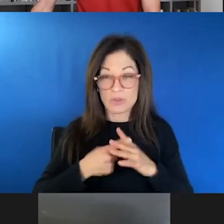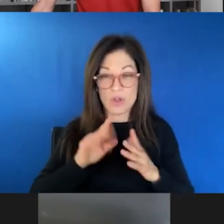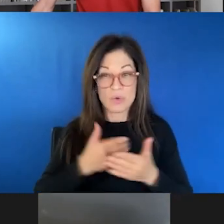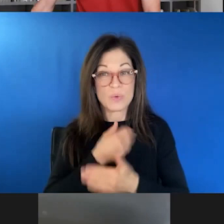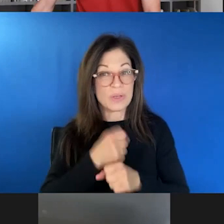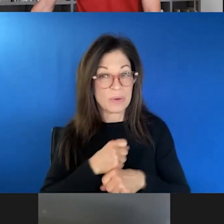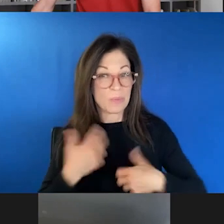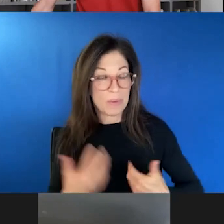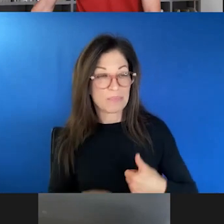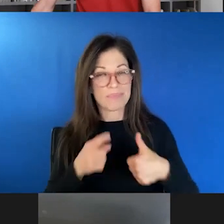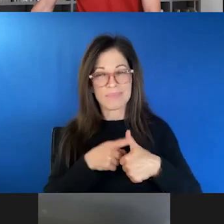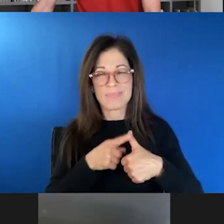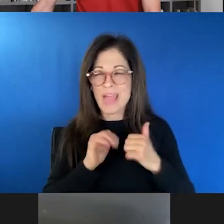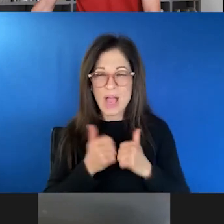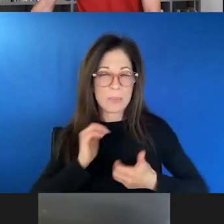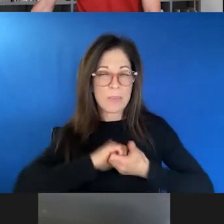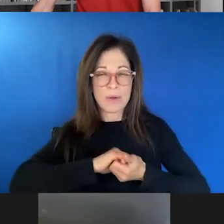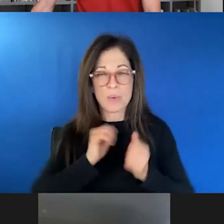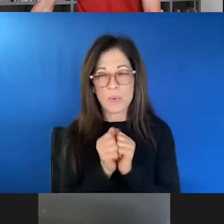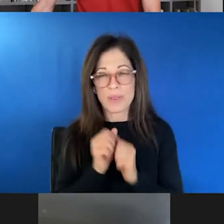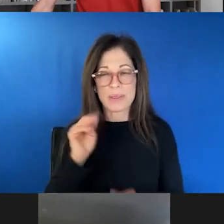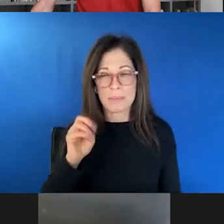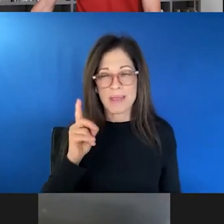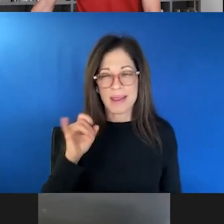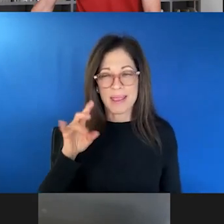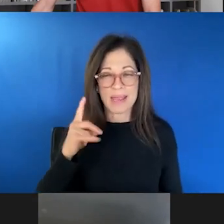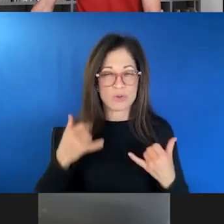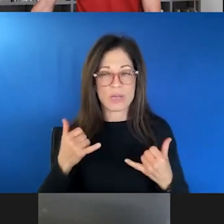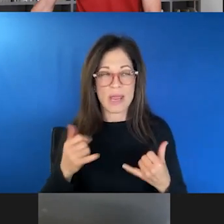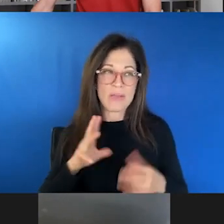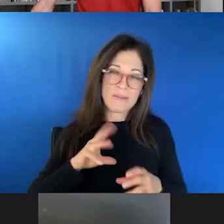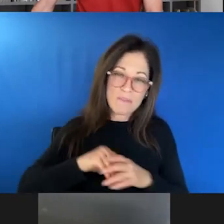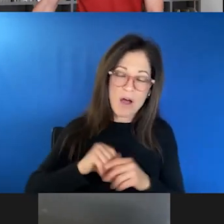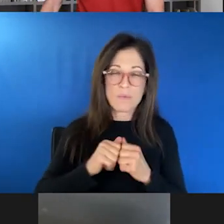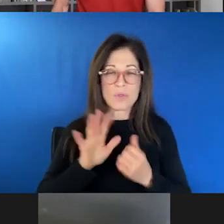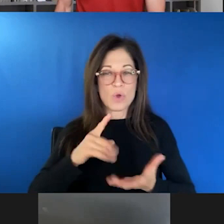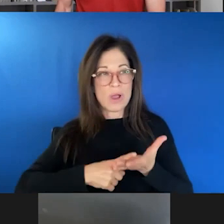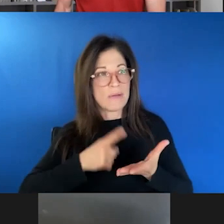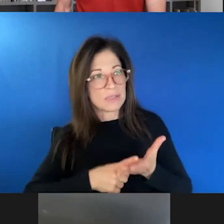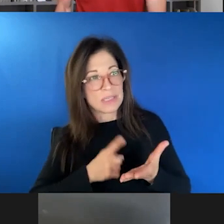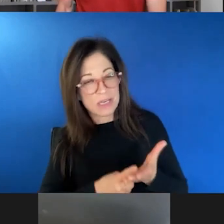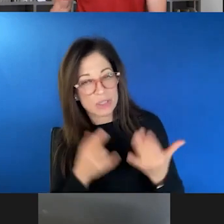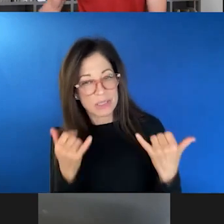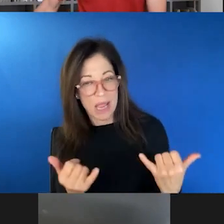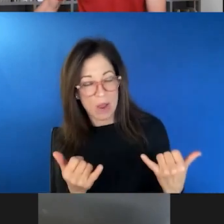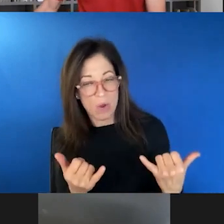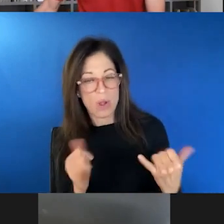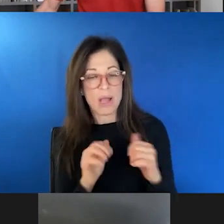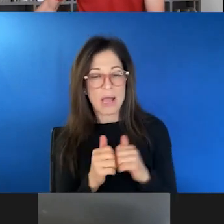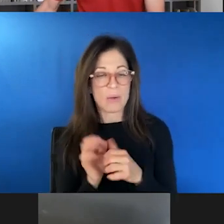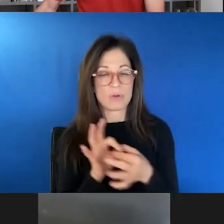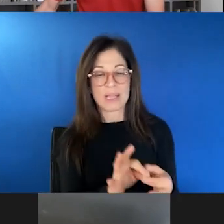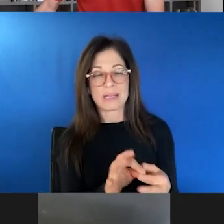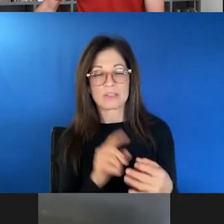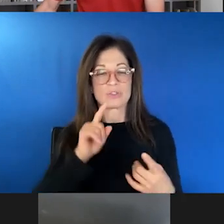is how are you partnering with Medicaid today? Are they around the table? Are there conversations happening as it relates to,